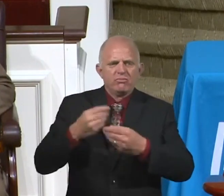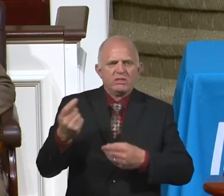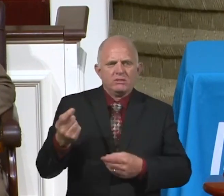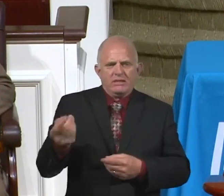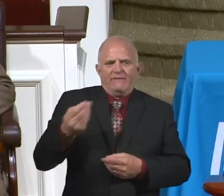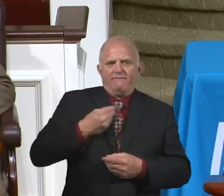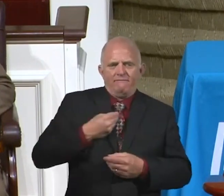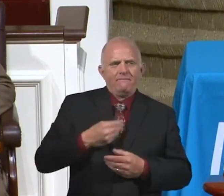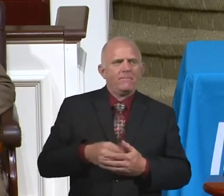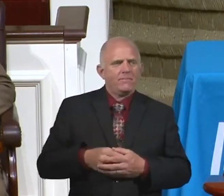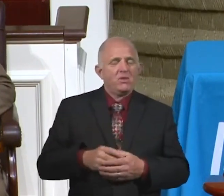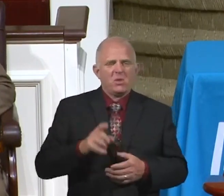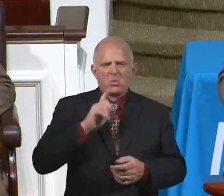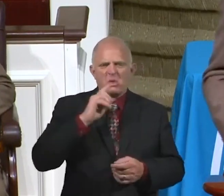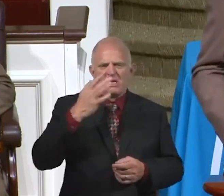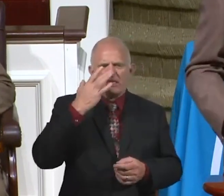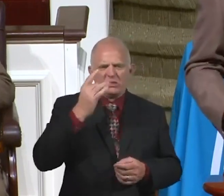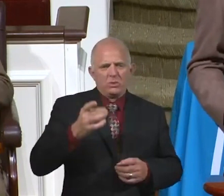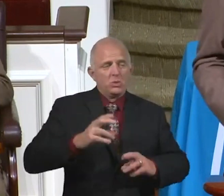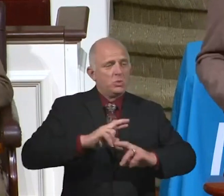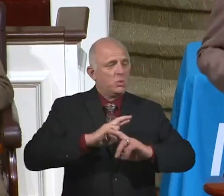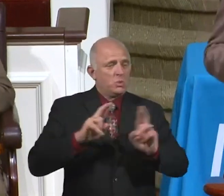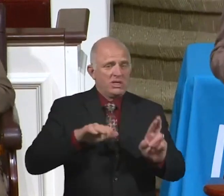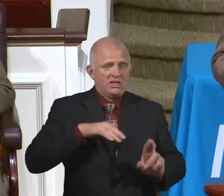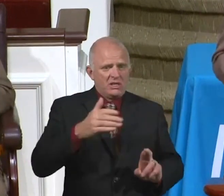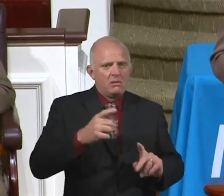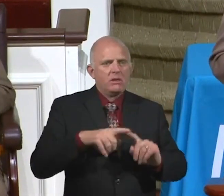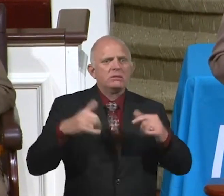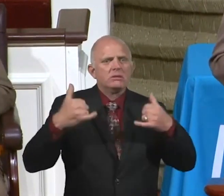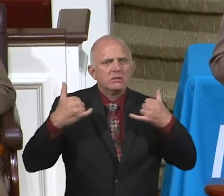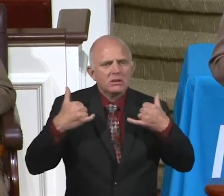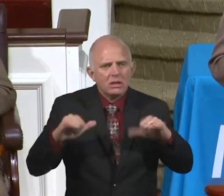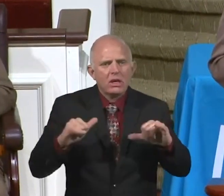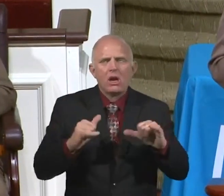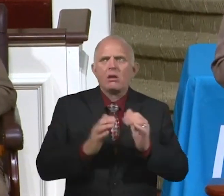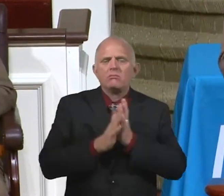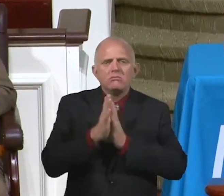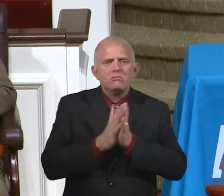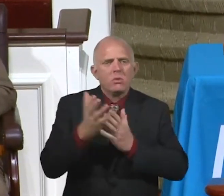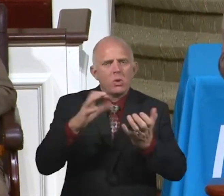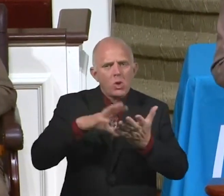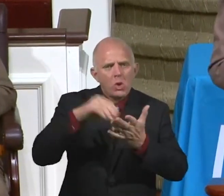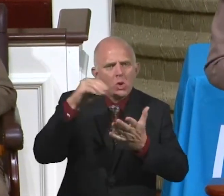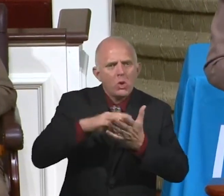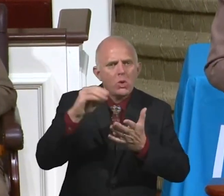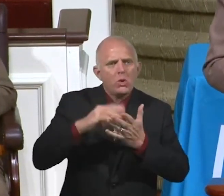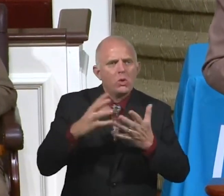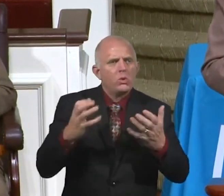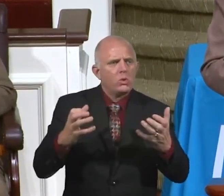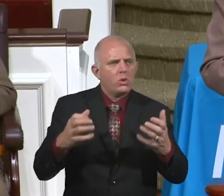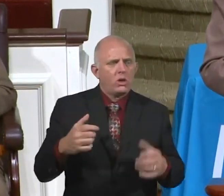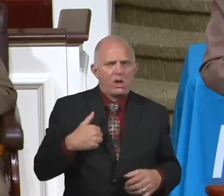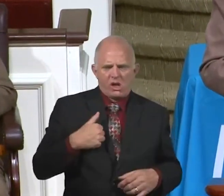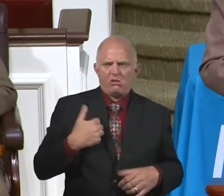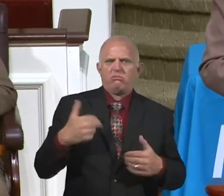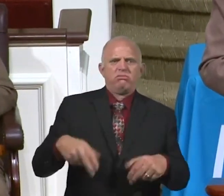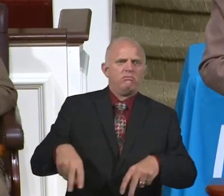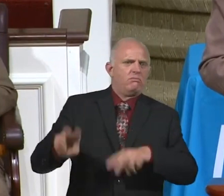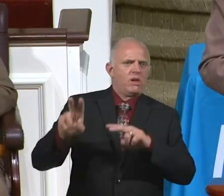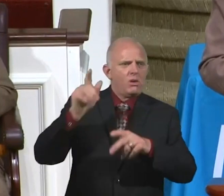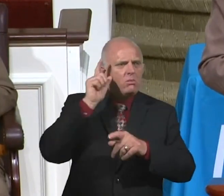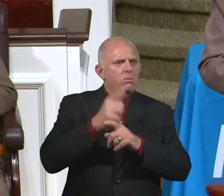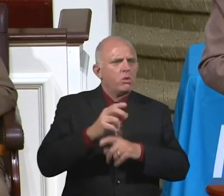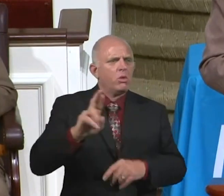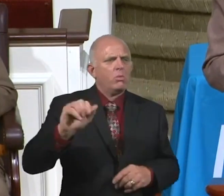And it's interesting. Here he was going to be ready to die and he still had an appetite to learn. So I admire Brother Ray taking the Bible Institute